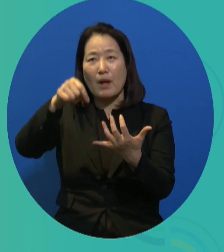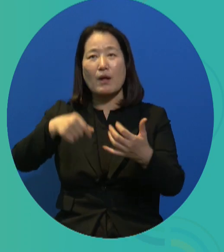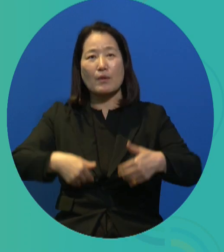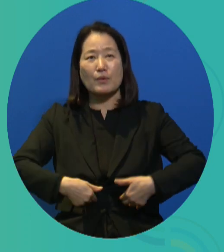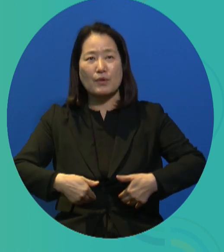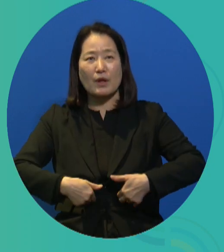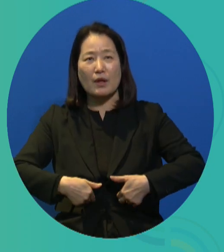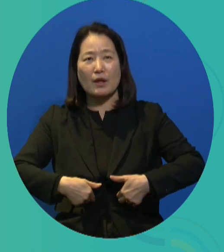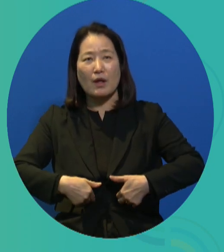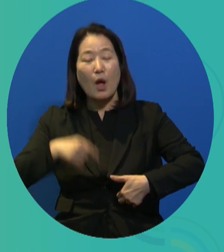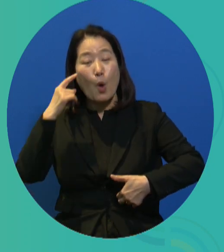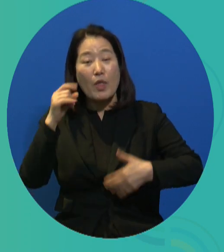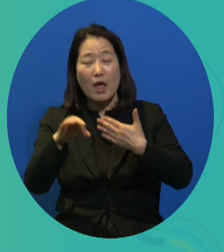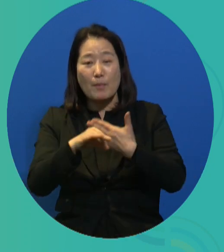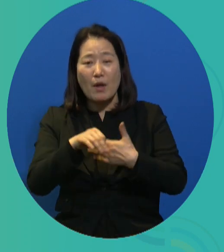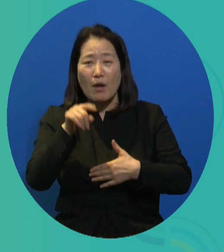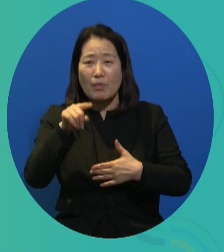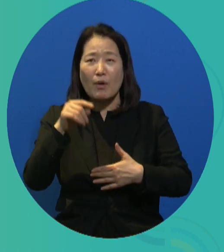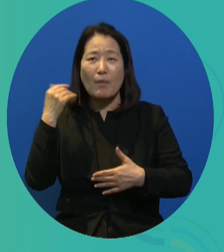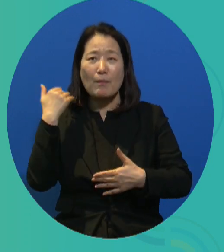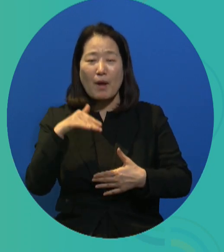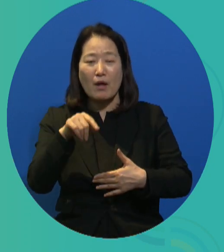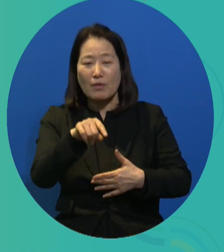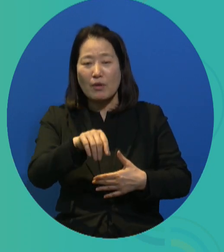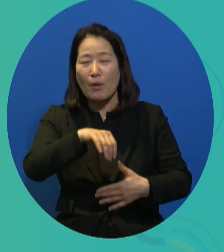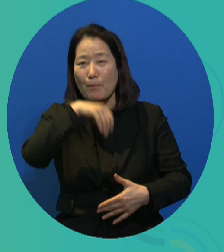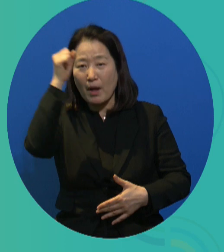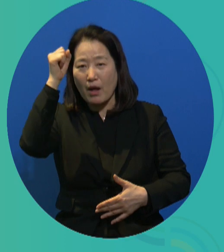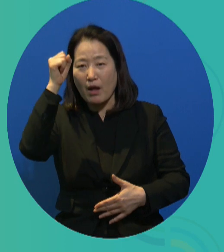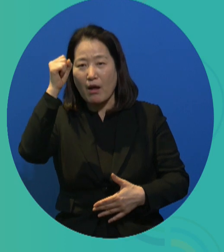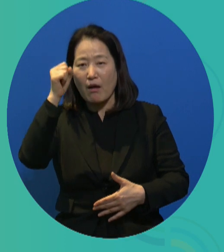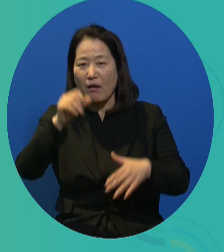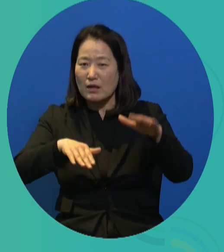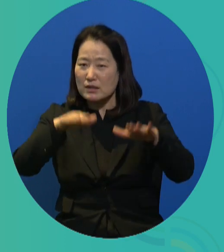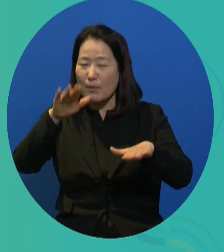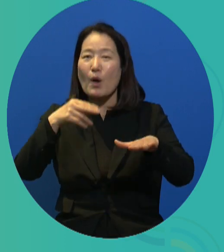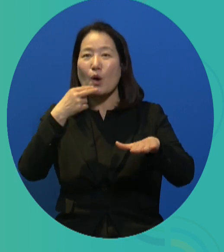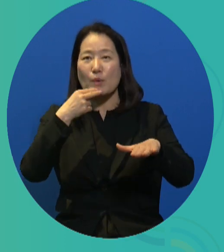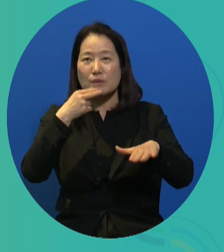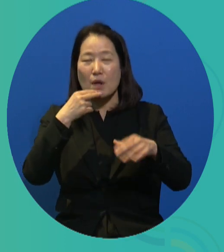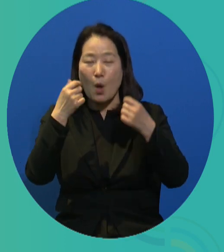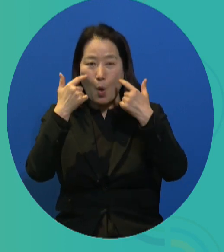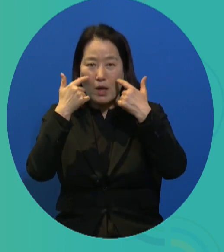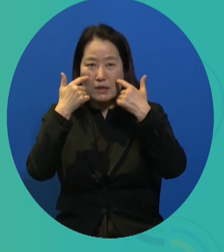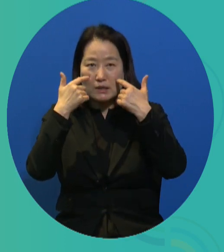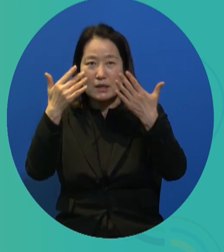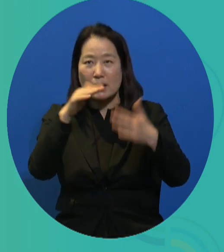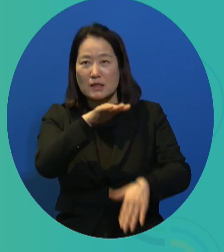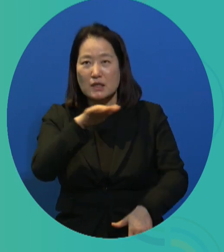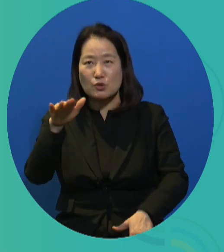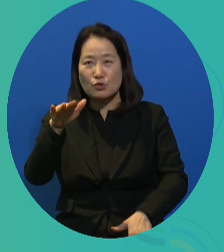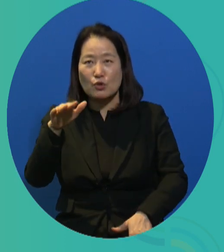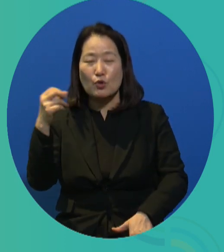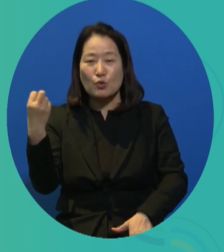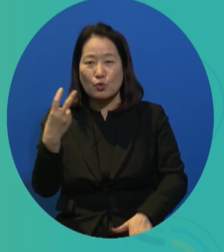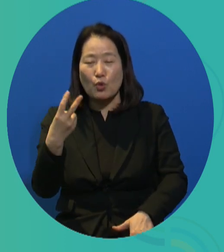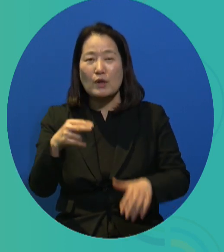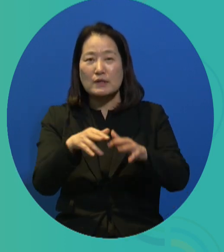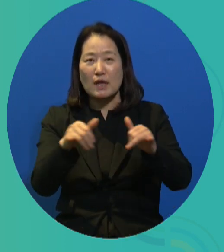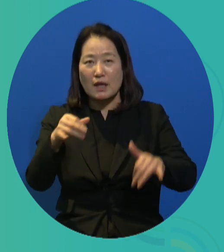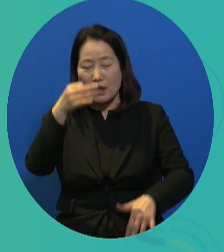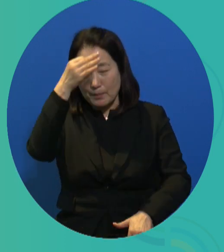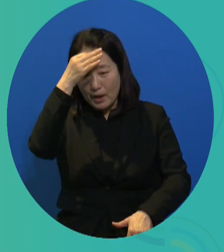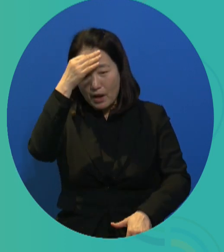So because there may be some complaints about that. then also when it comes to the supporting organizations,